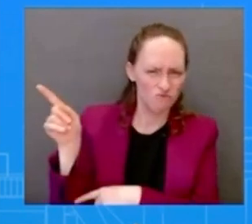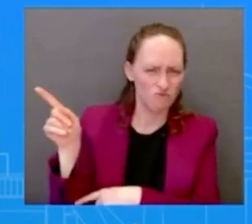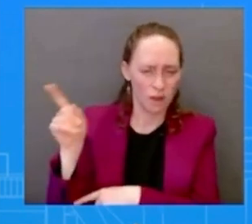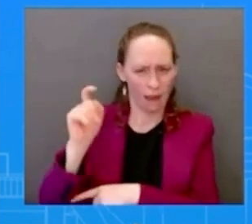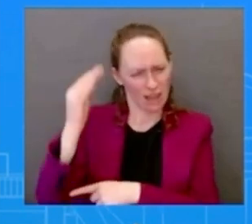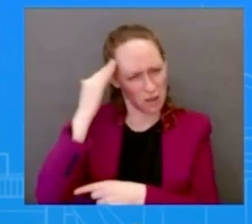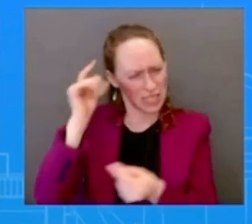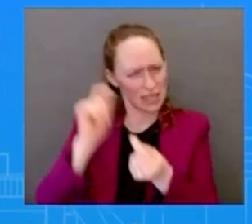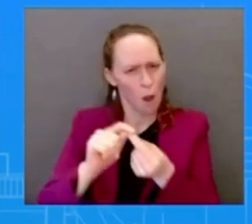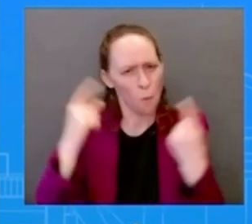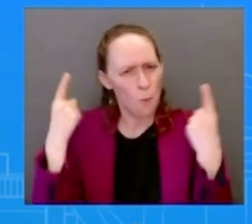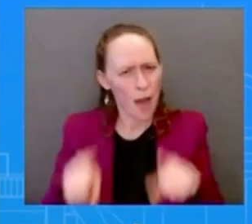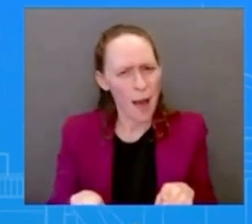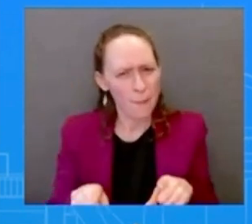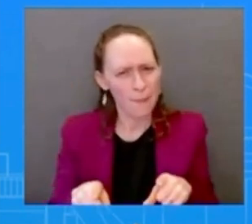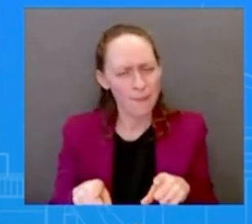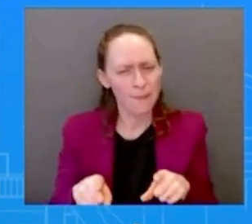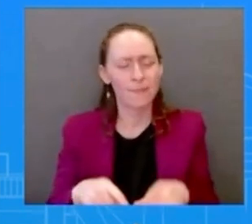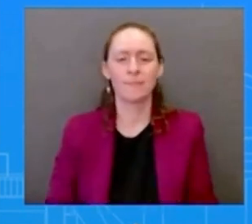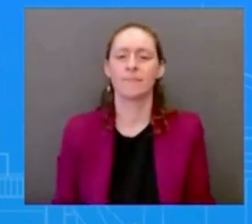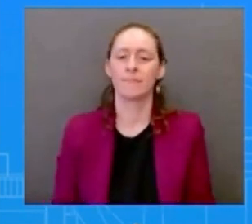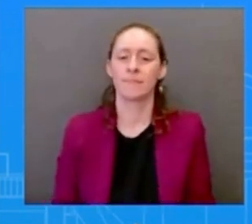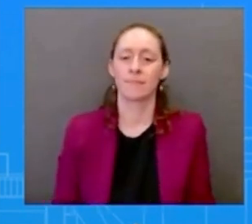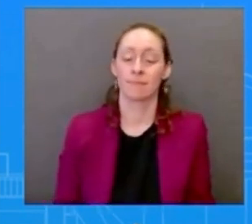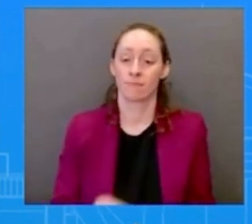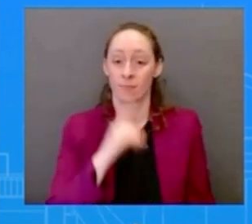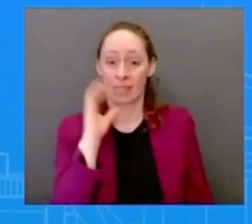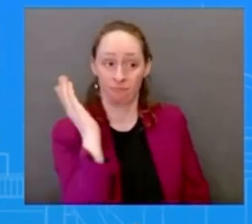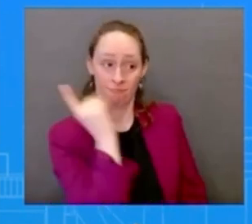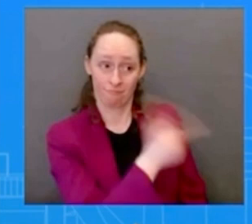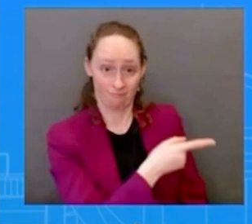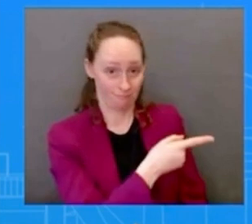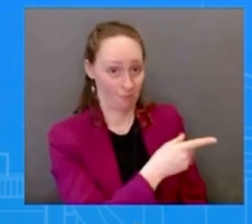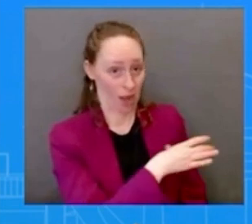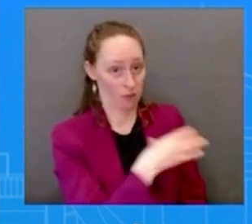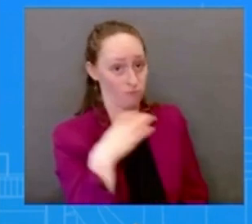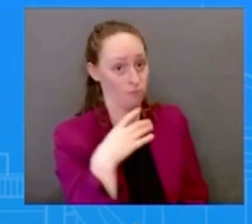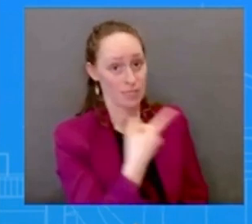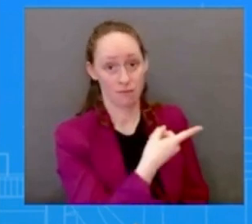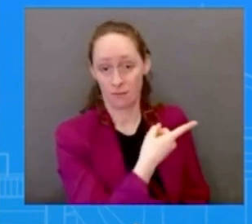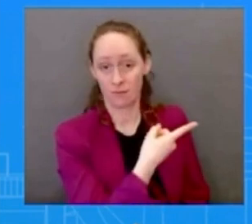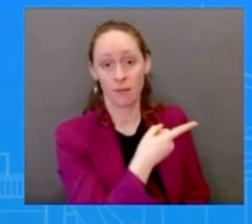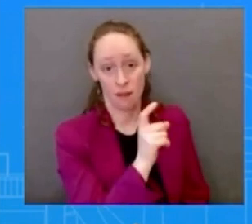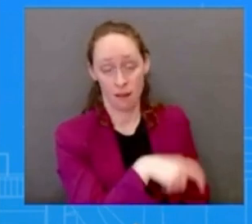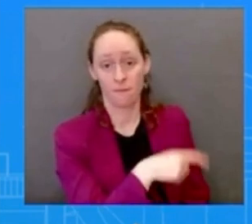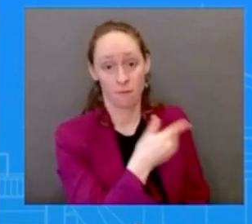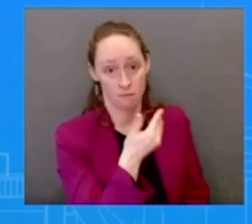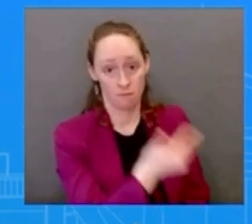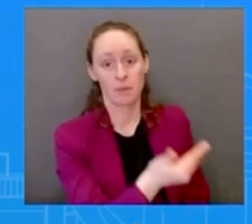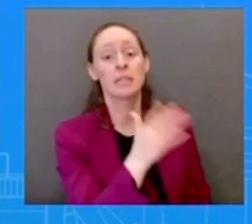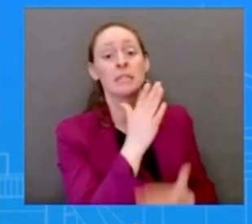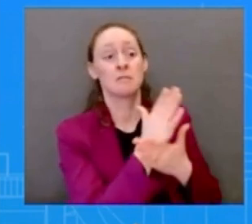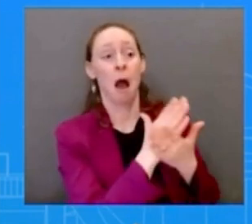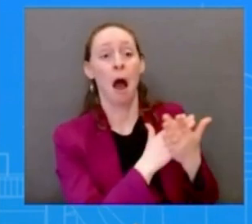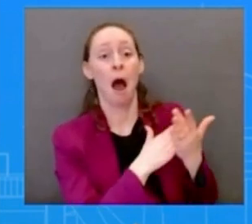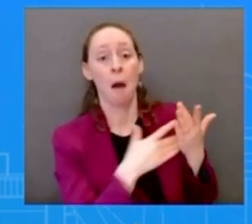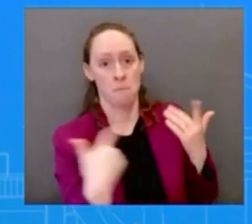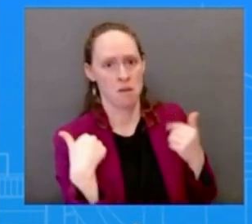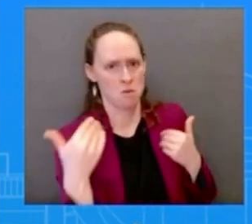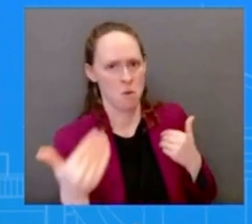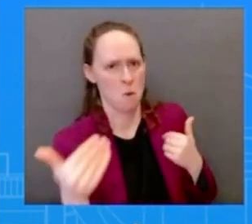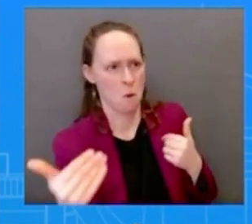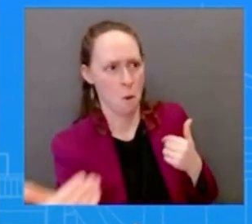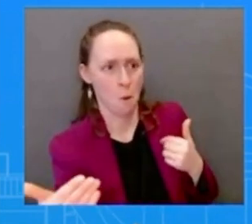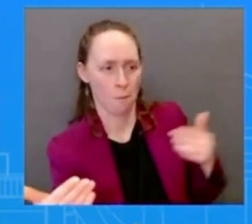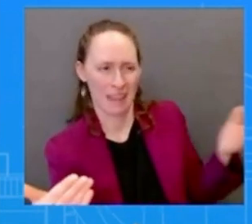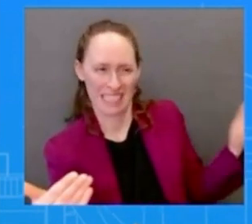to act it's important for congress to act there are things that we can do in the administration but in order to really deal with this issue uh we have